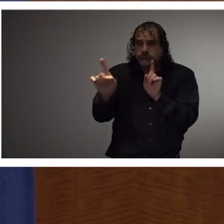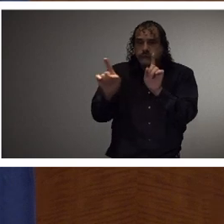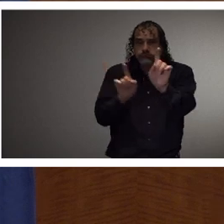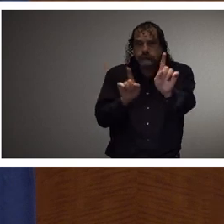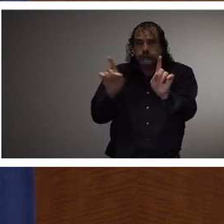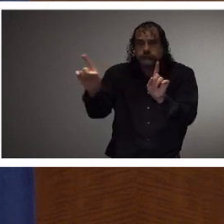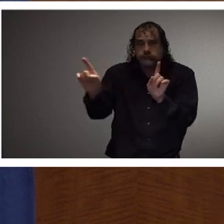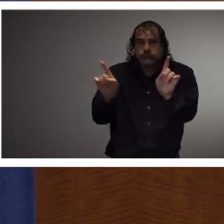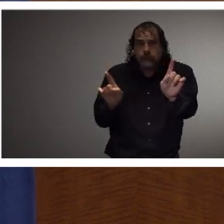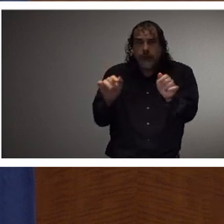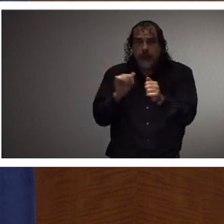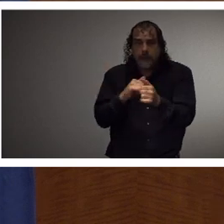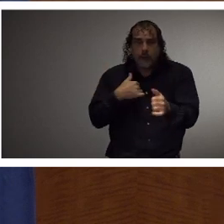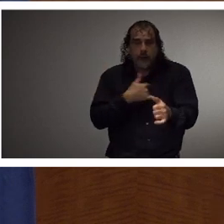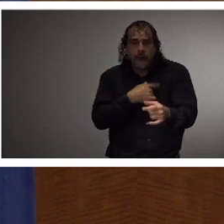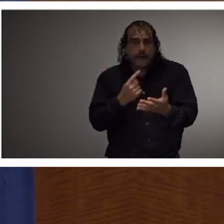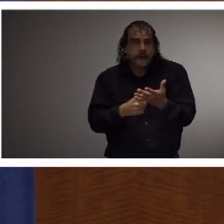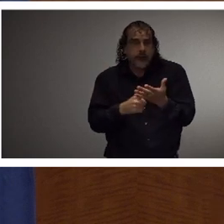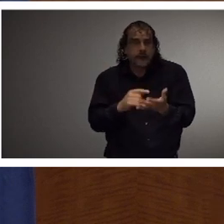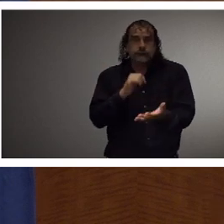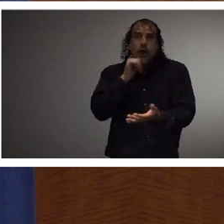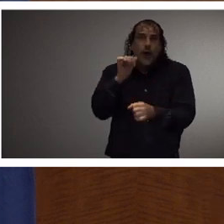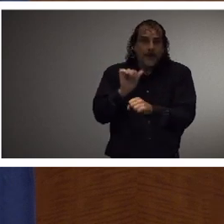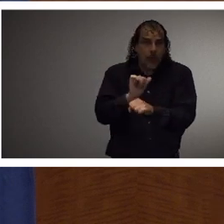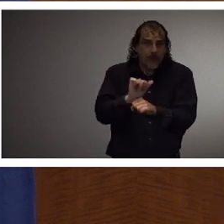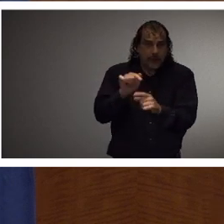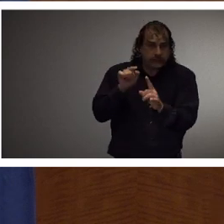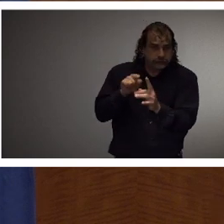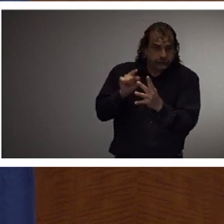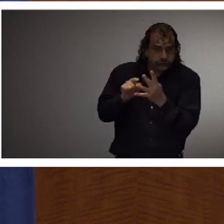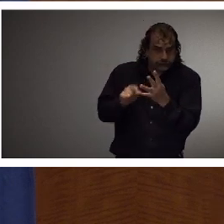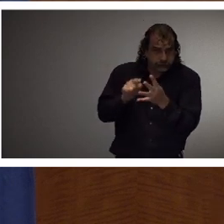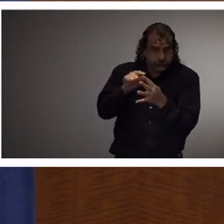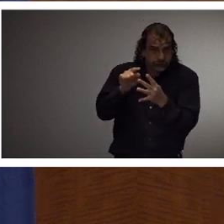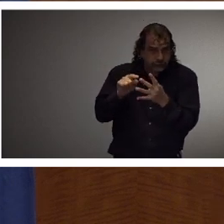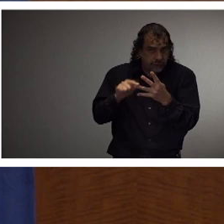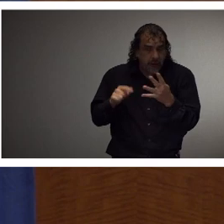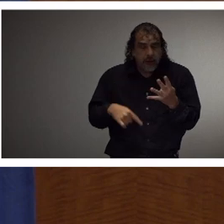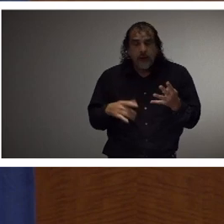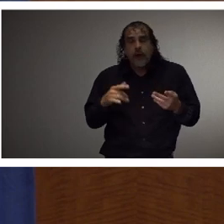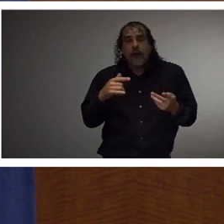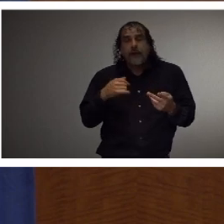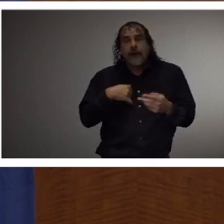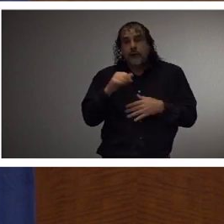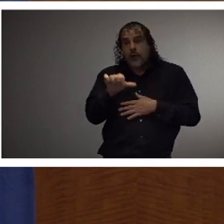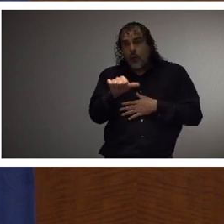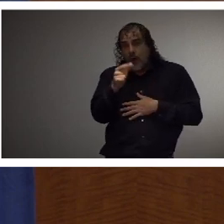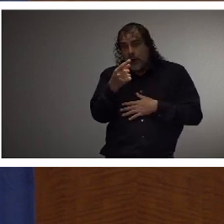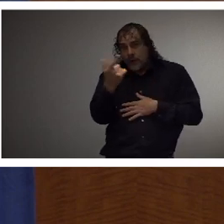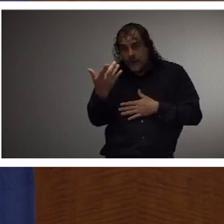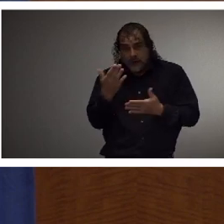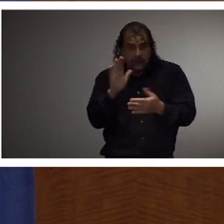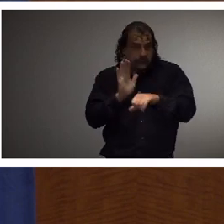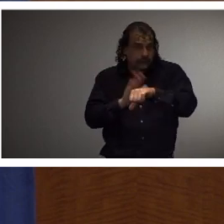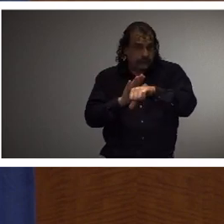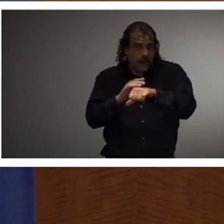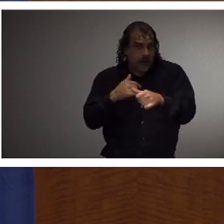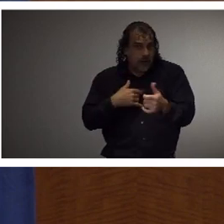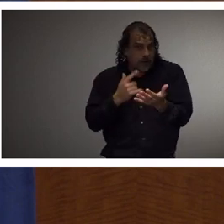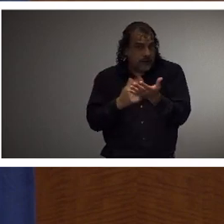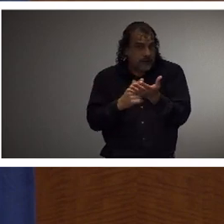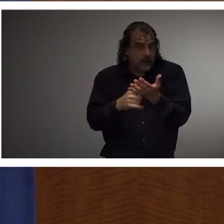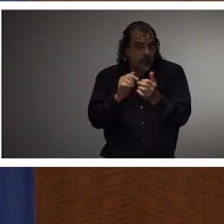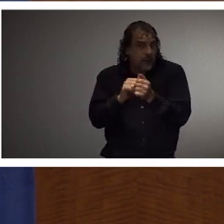we talked about unemployment. There is one other warning that I want to discuss with the people of Mississippi today.